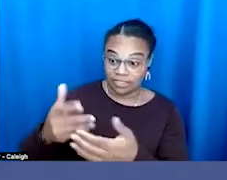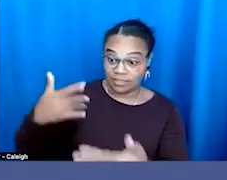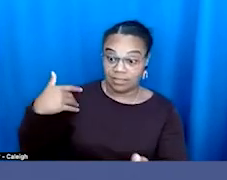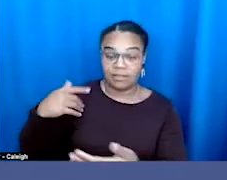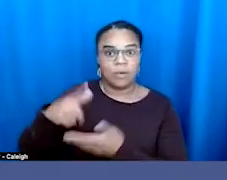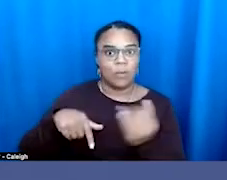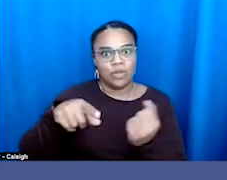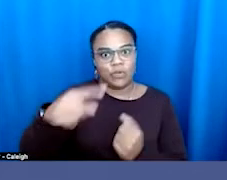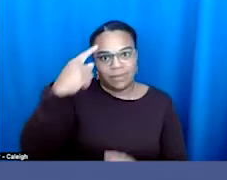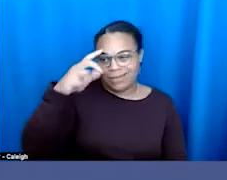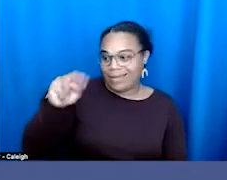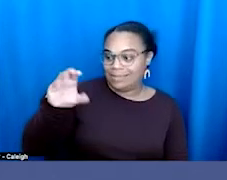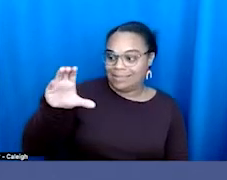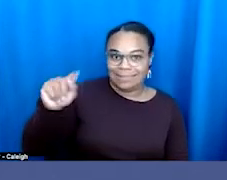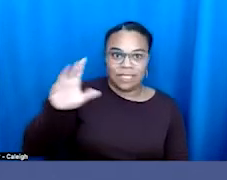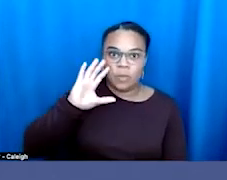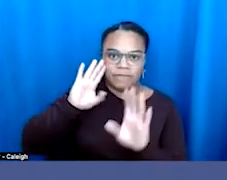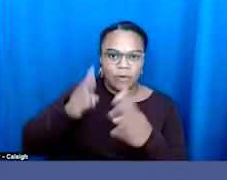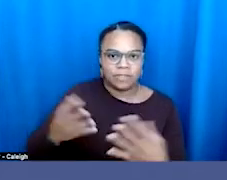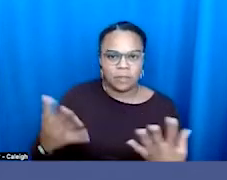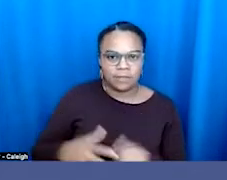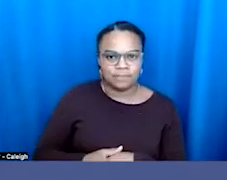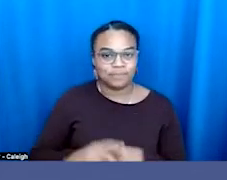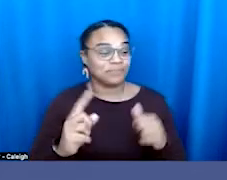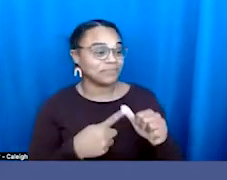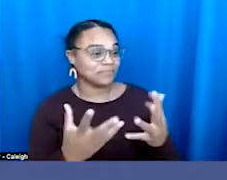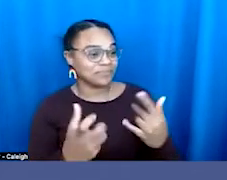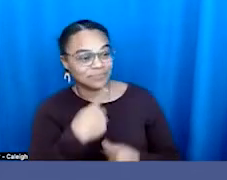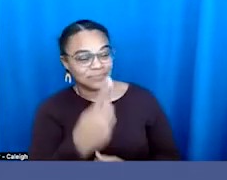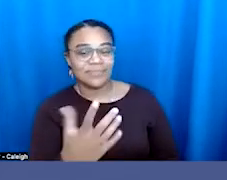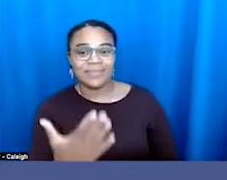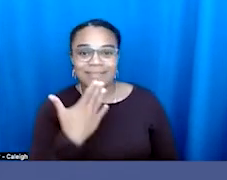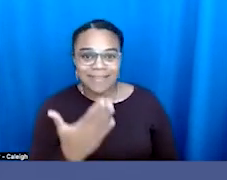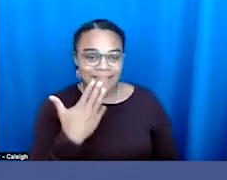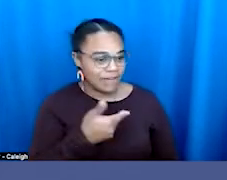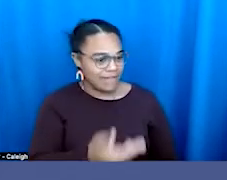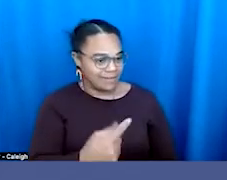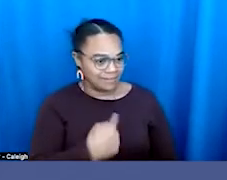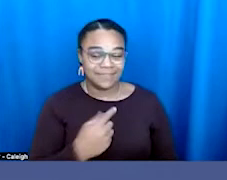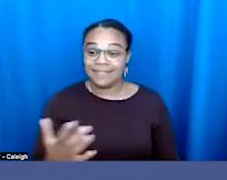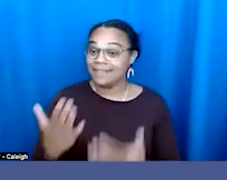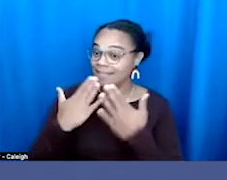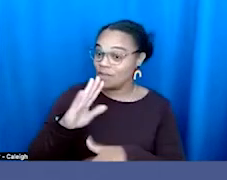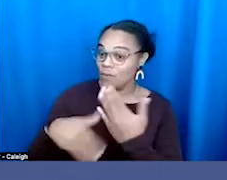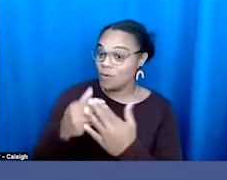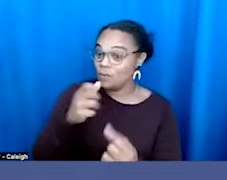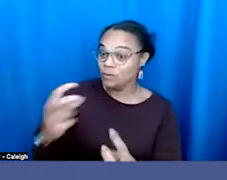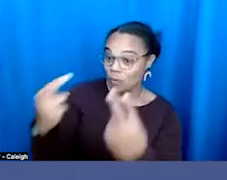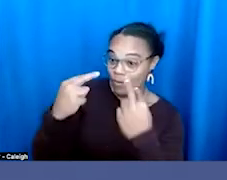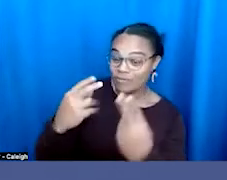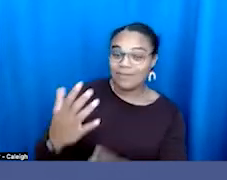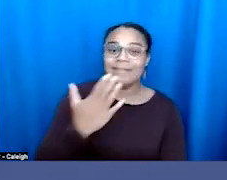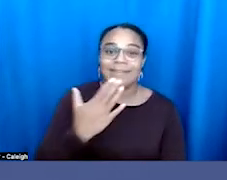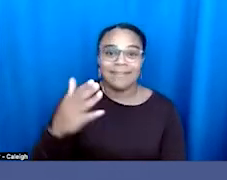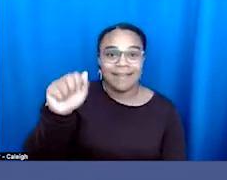uh, focus? Well, first of all, thanks for having me and thanks everyone who's tuning in and thank you for ASL interpreter.